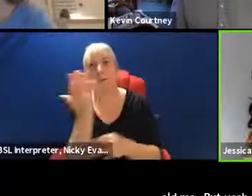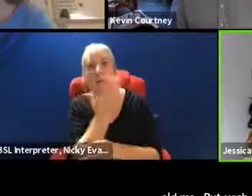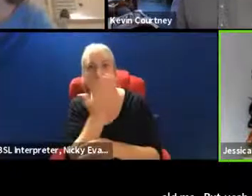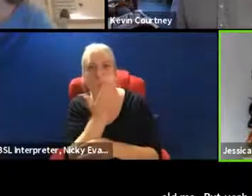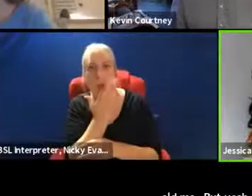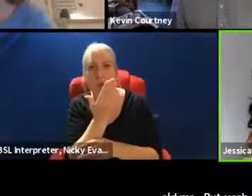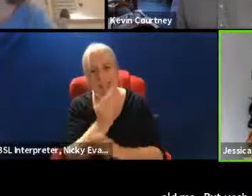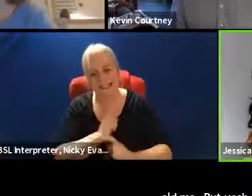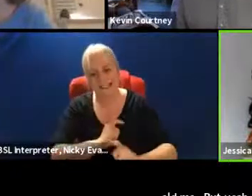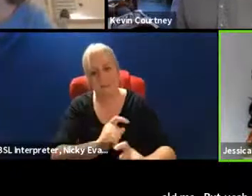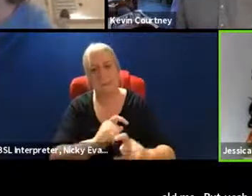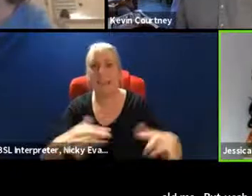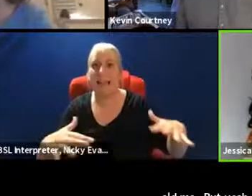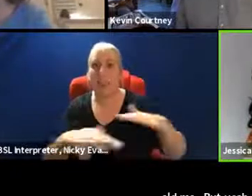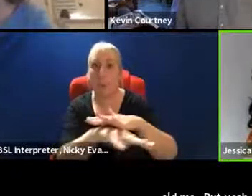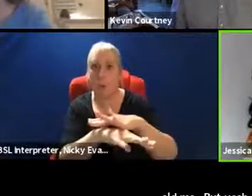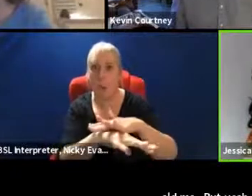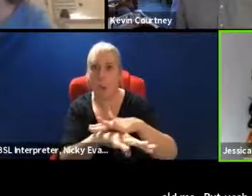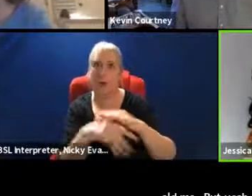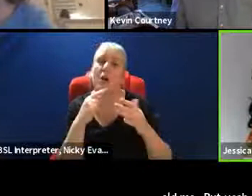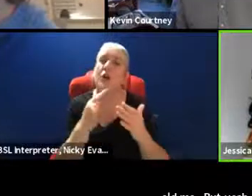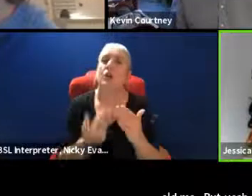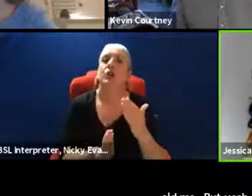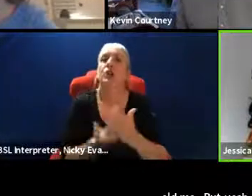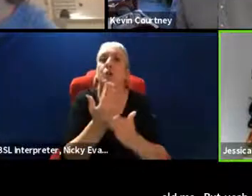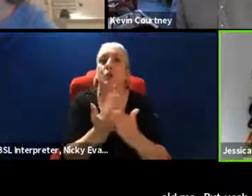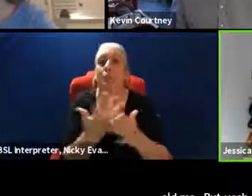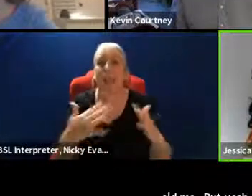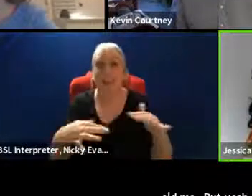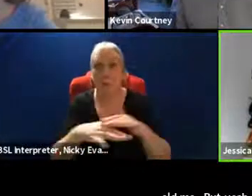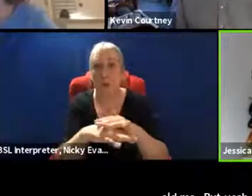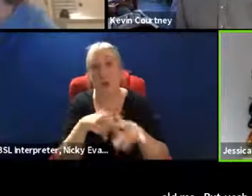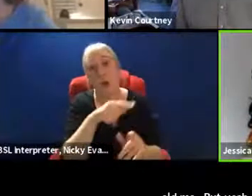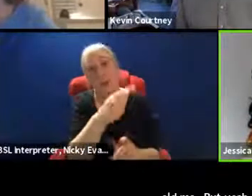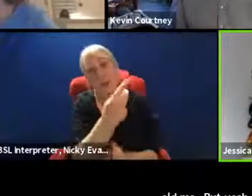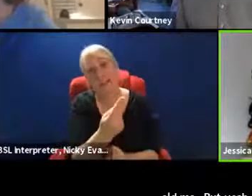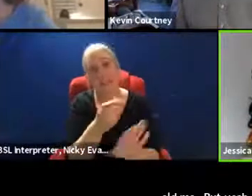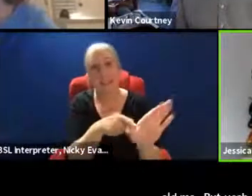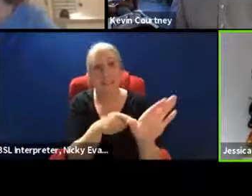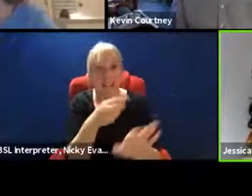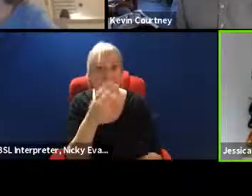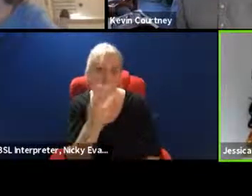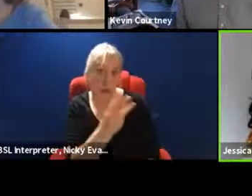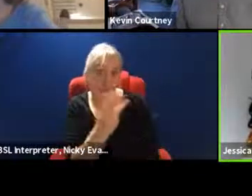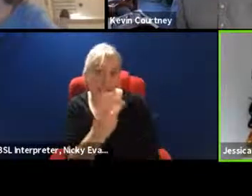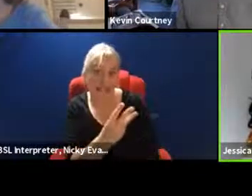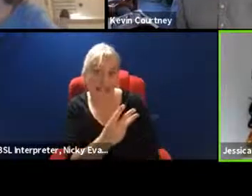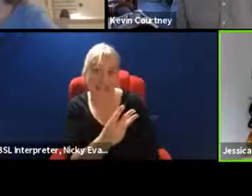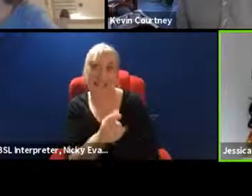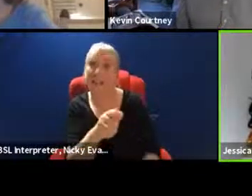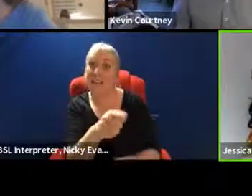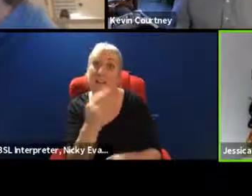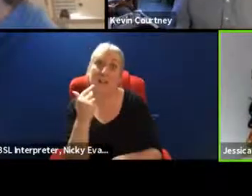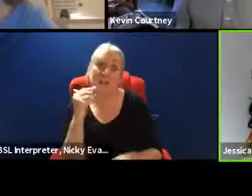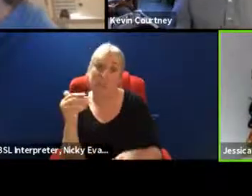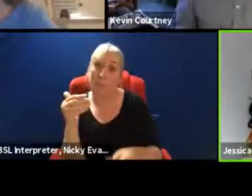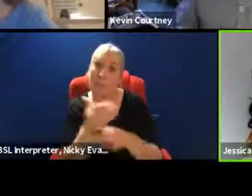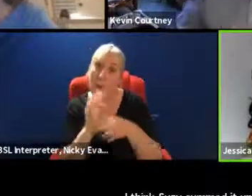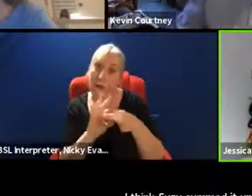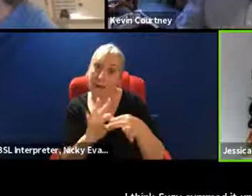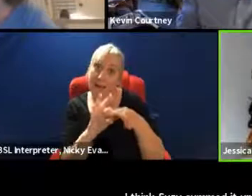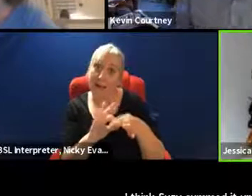networks, and she's in year 13. And it's great to have her on board. So she'll be working with students from